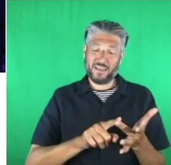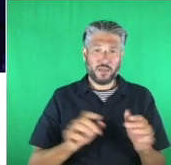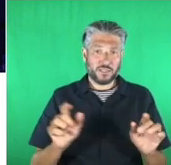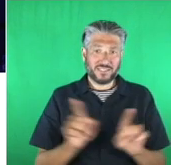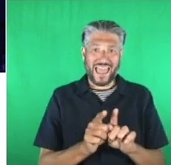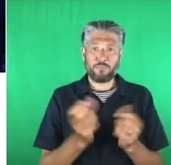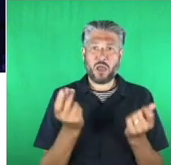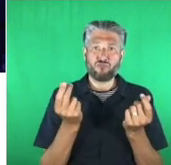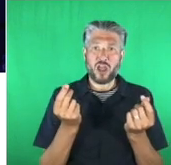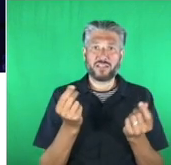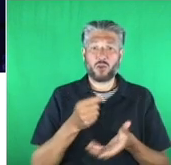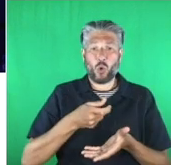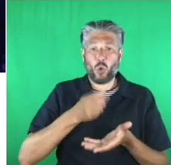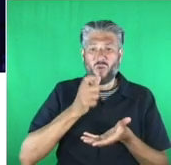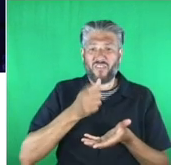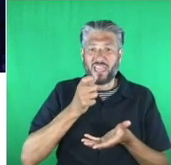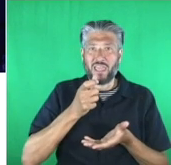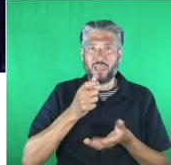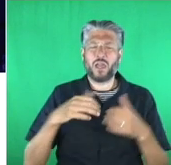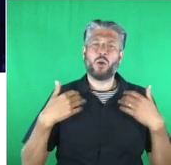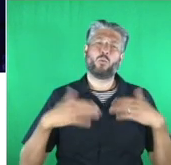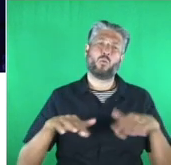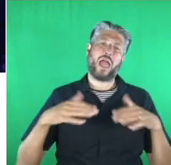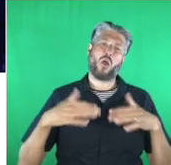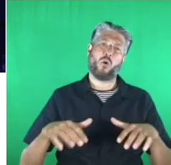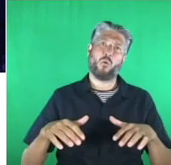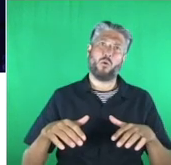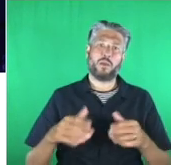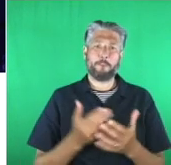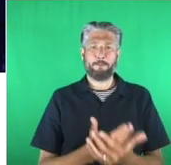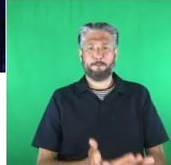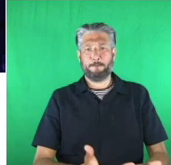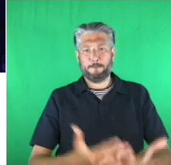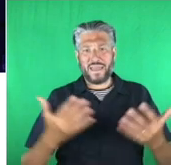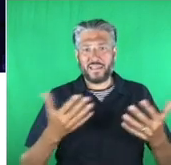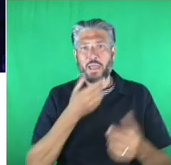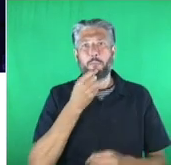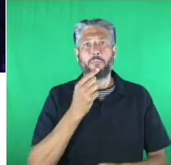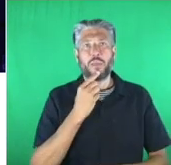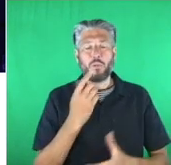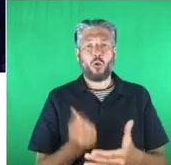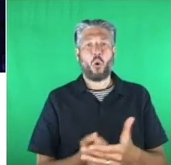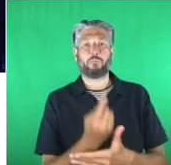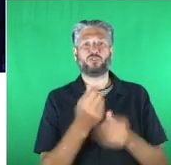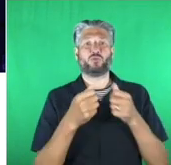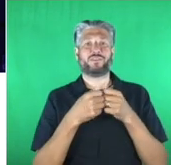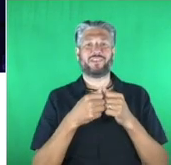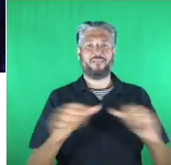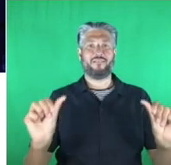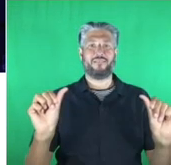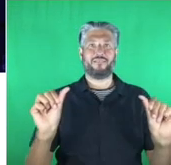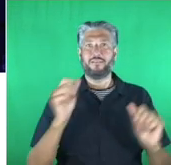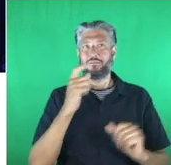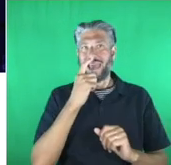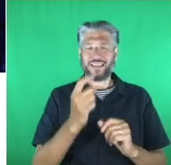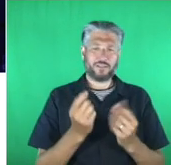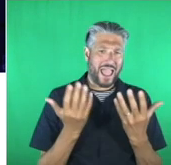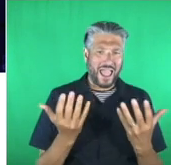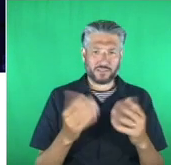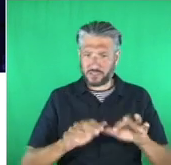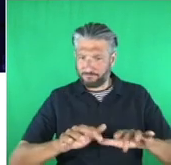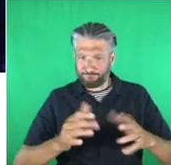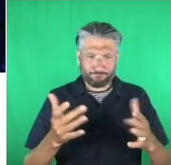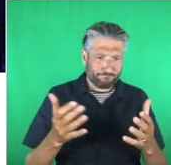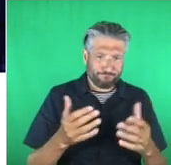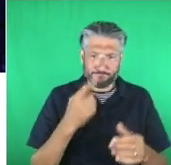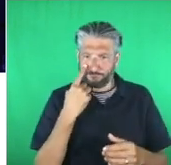the opportunity for so many different people to start getting hands on and, you know, hands dirty with tech without worrying about breaking